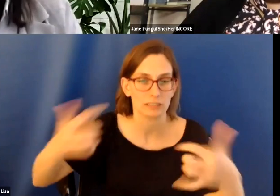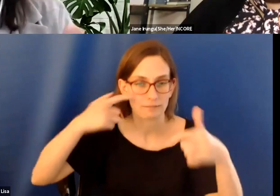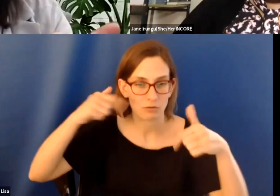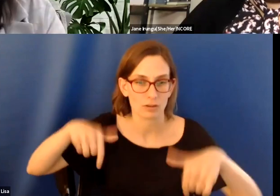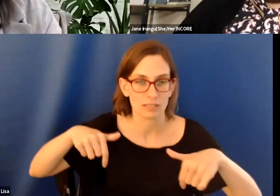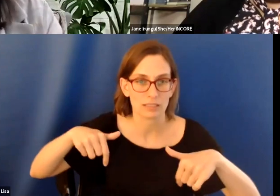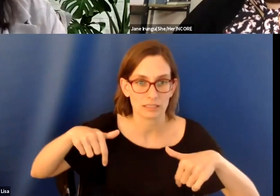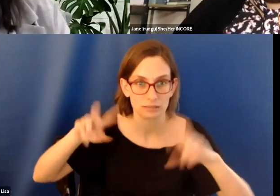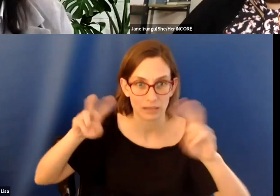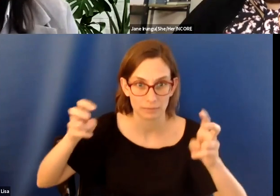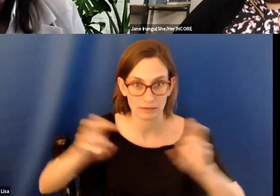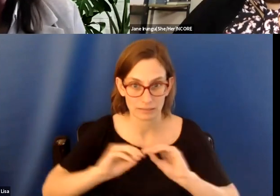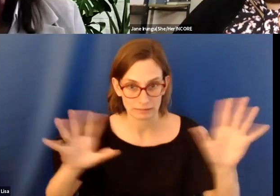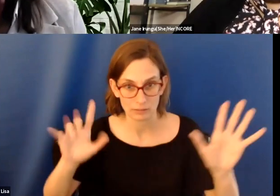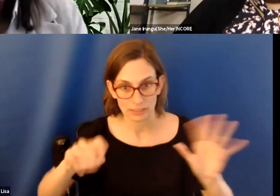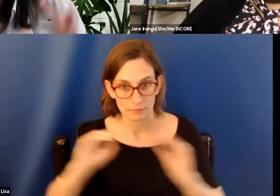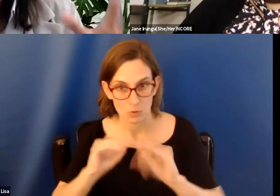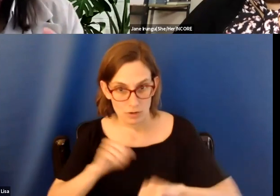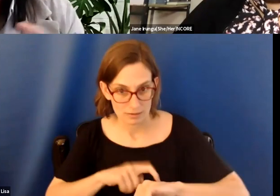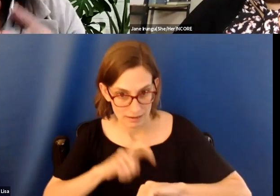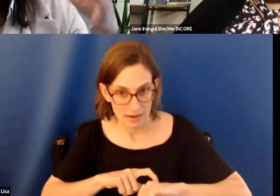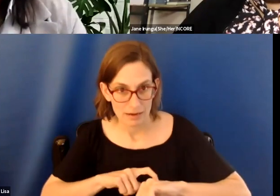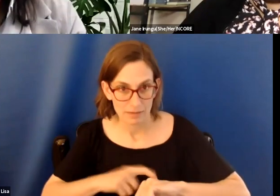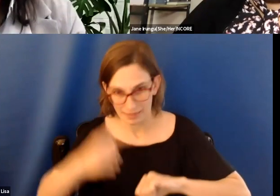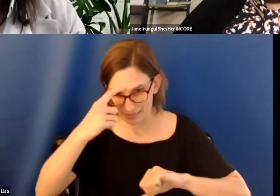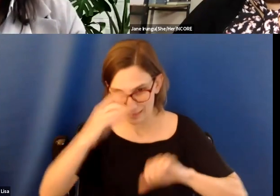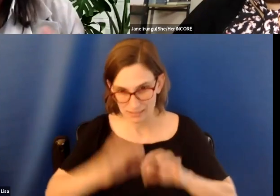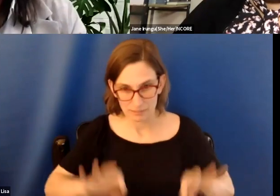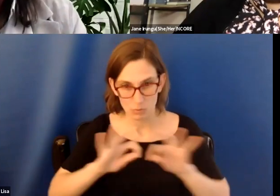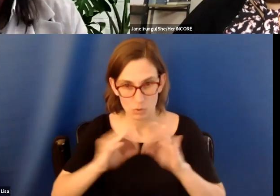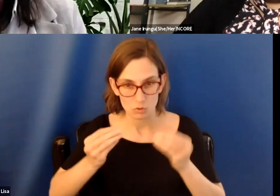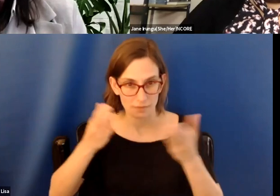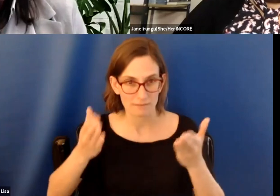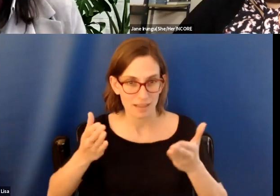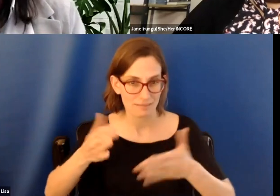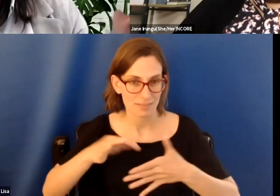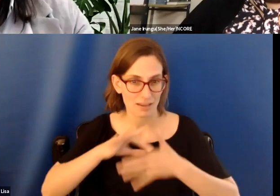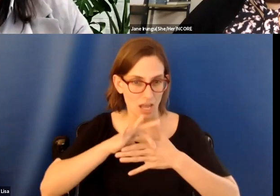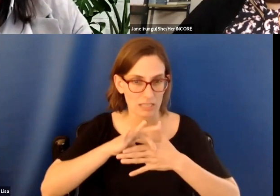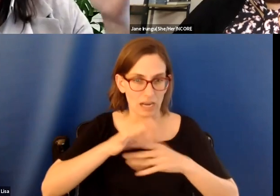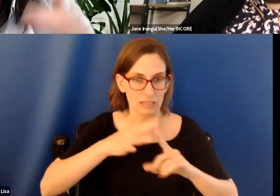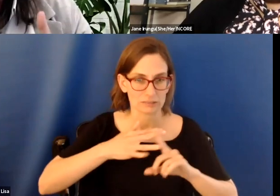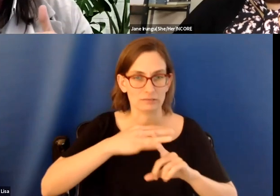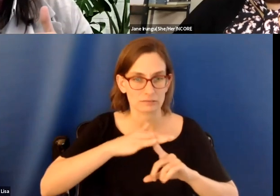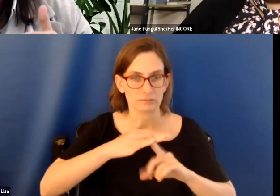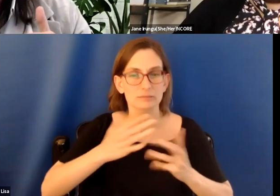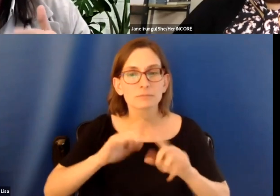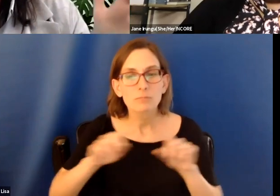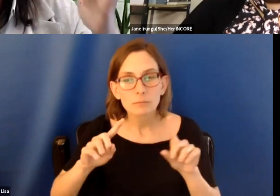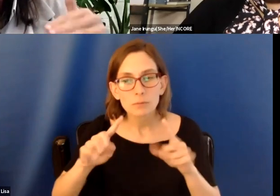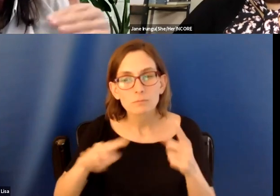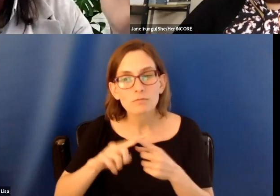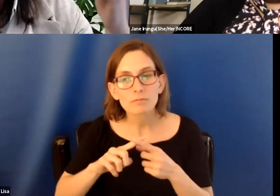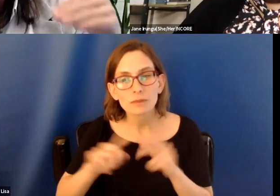I clearly need more time, but cause I think it's important to provide the context for how I got here. But, um, when people go, if